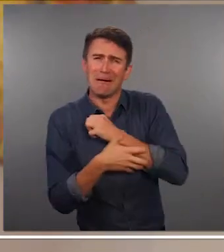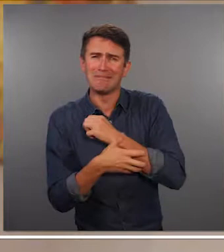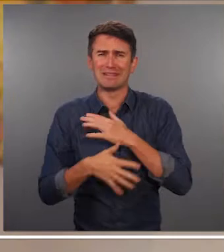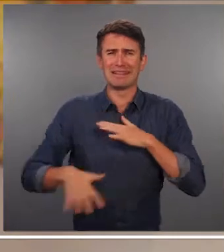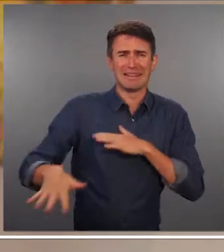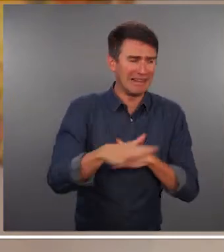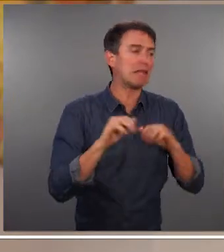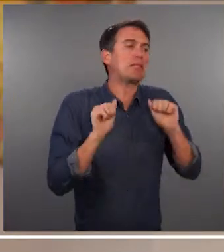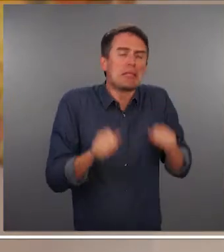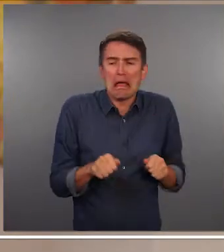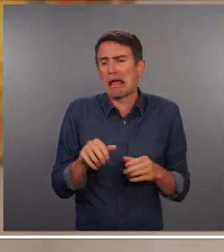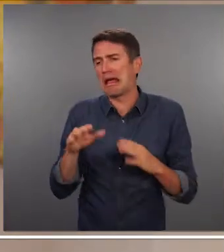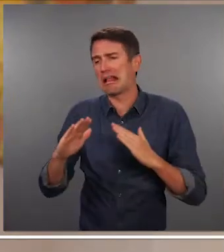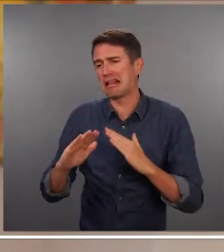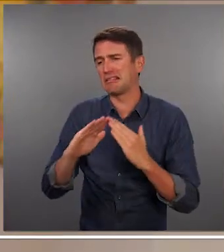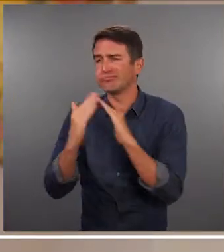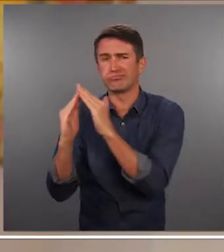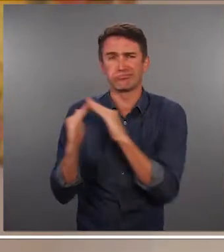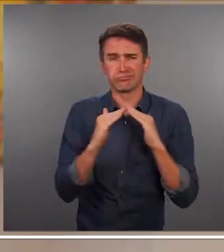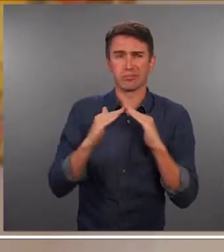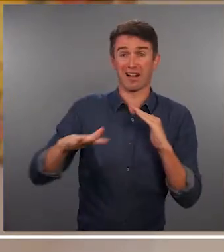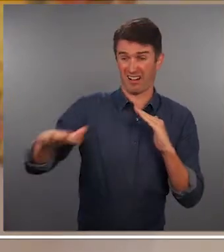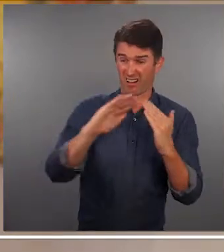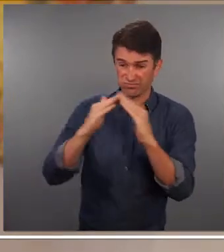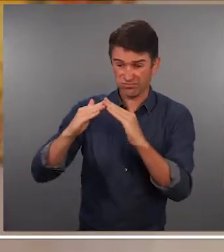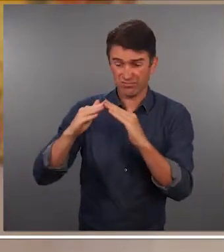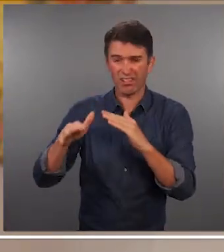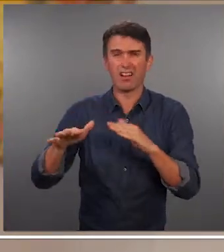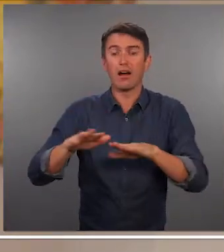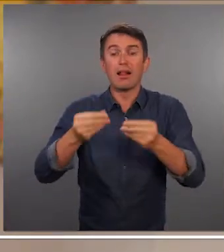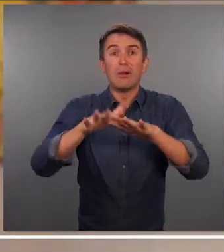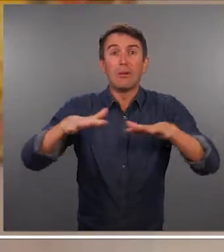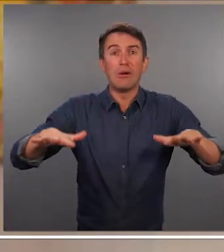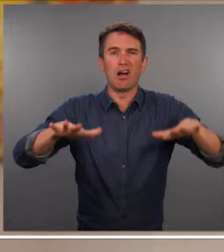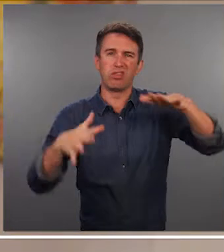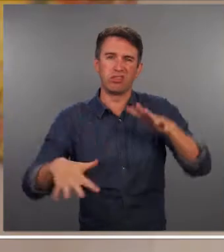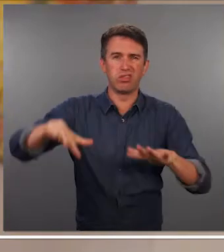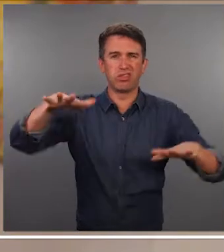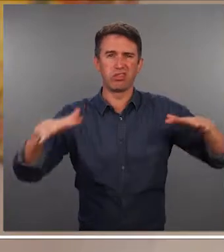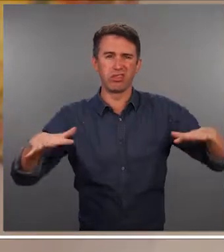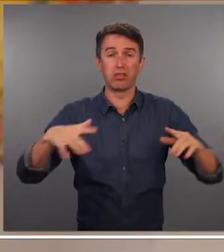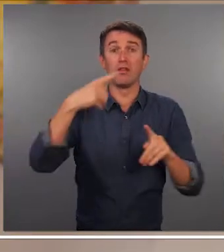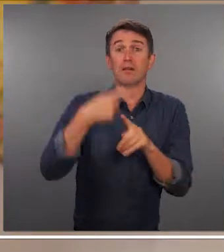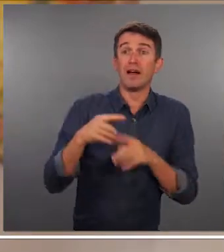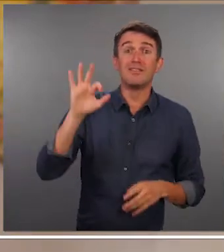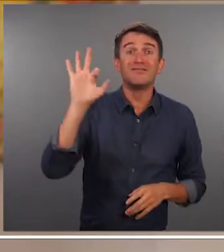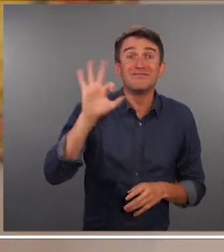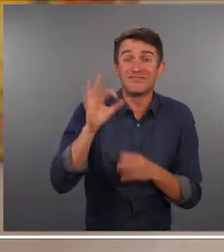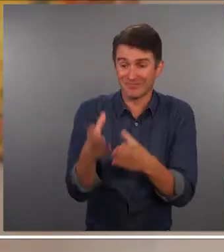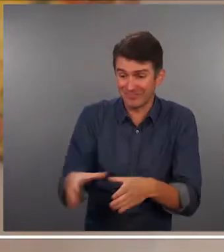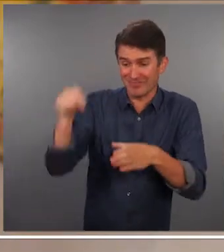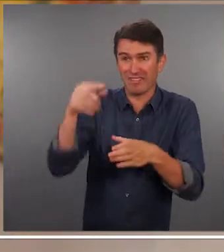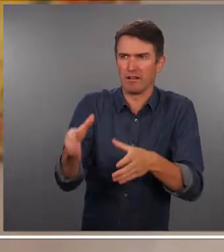they can manage to live in slum areas Most of the time, the slum areas are swampy places and the toilets